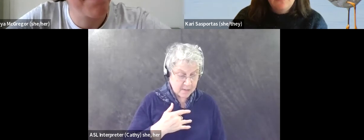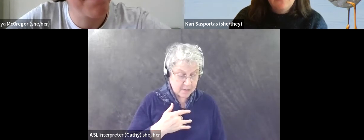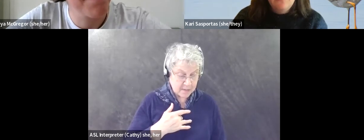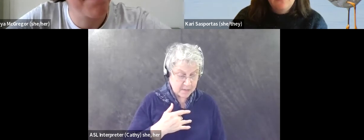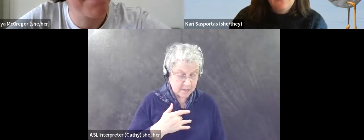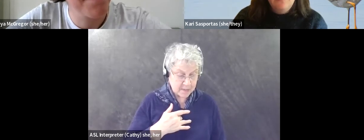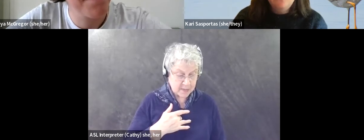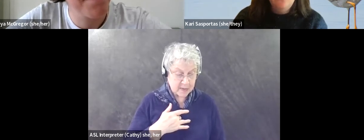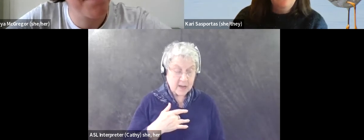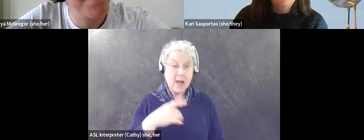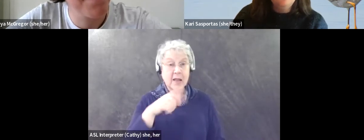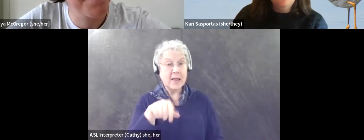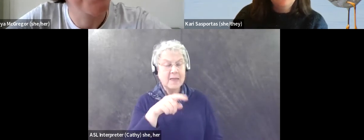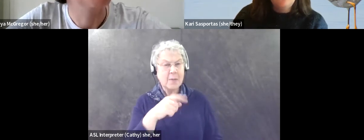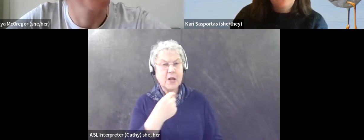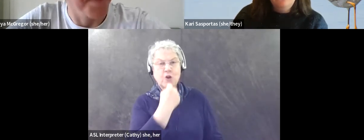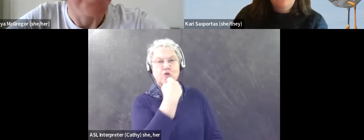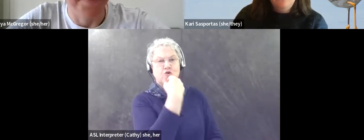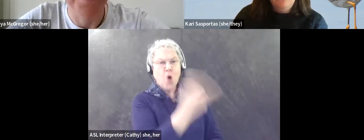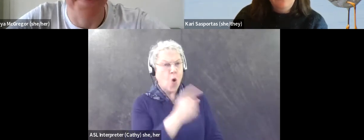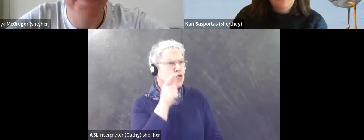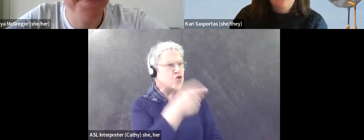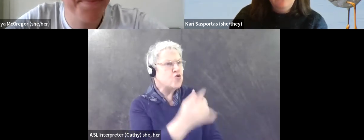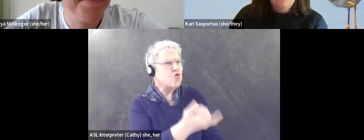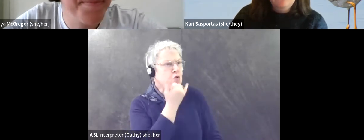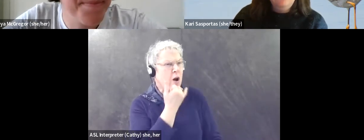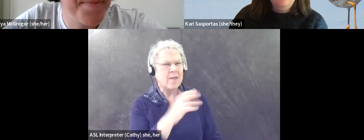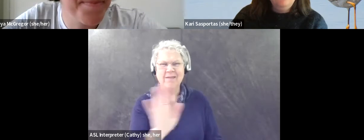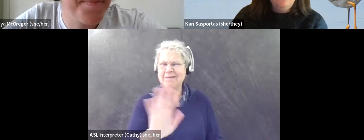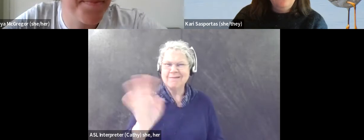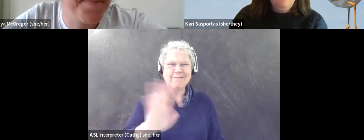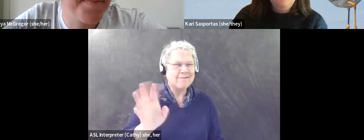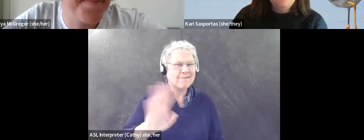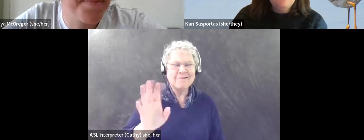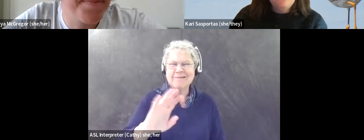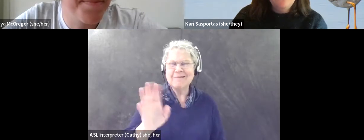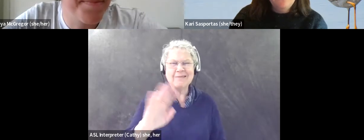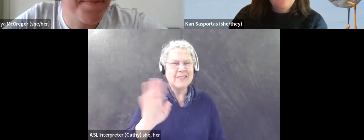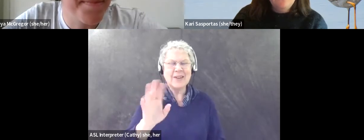like they're being told that what they're doing is wrong, but maybe kind of, um,